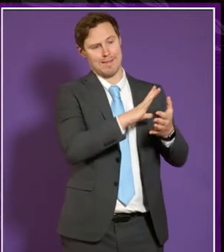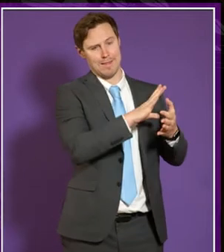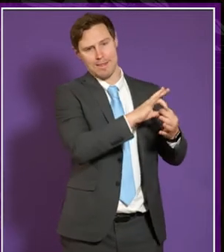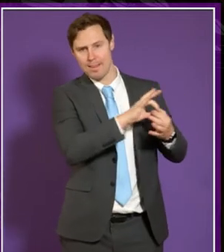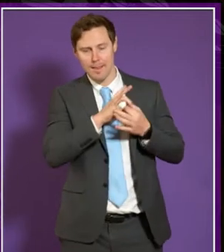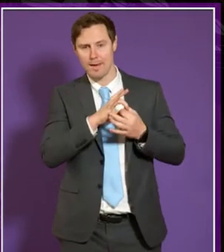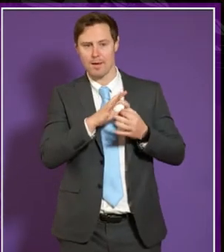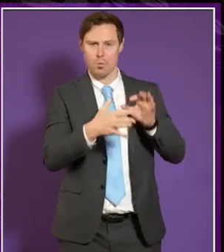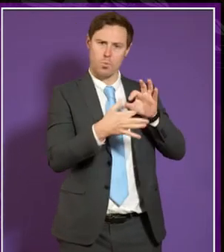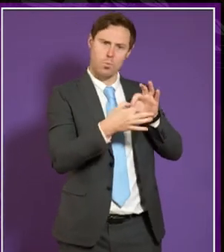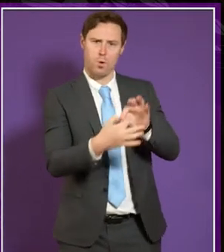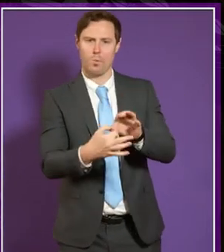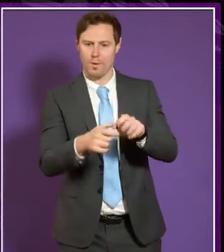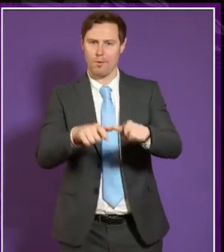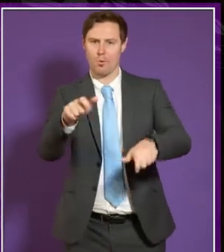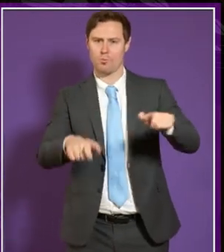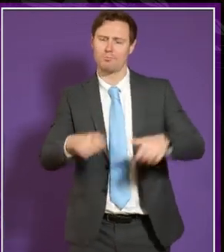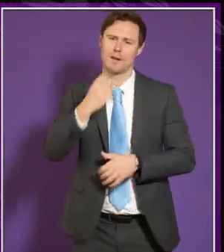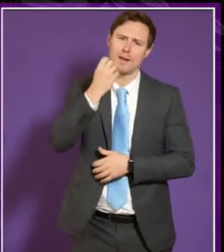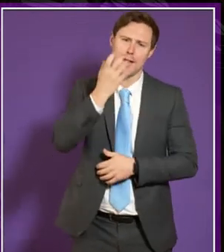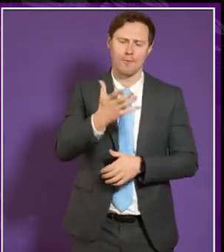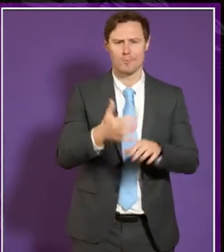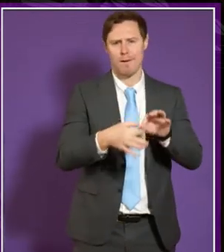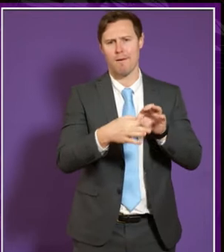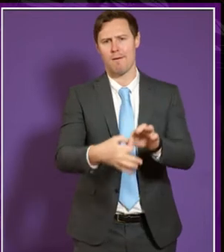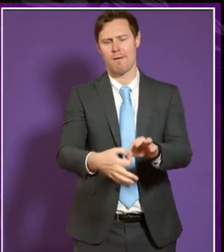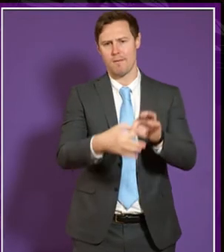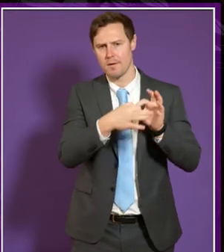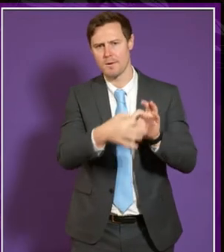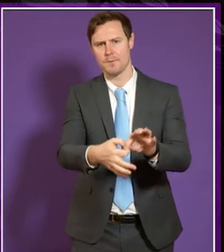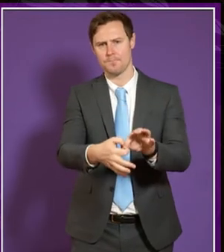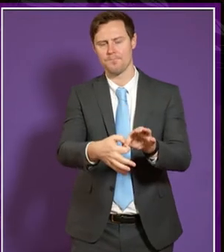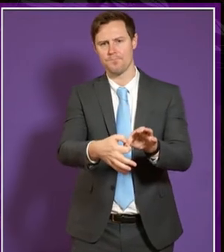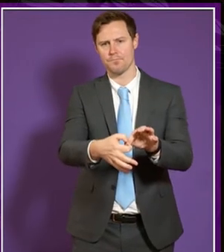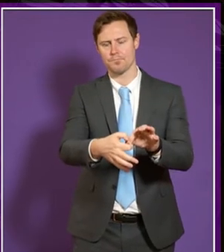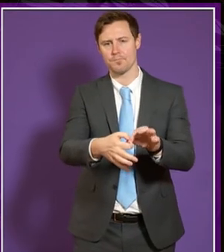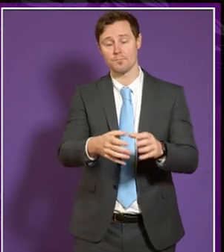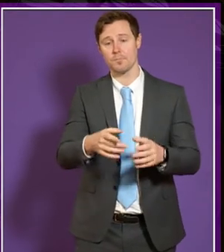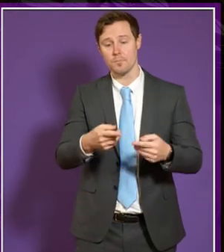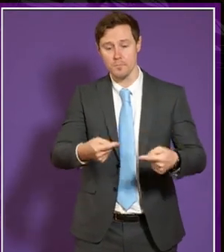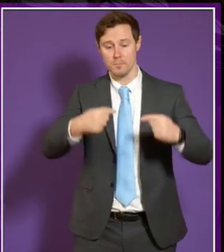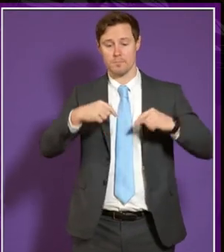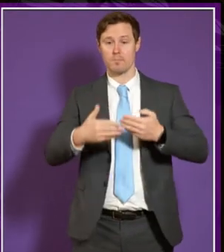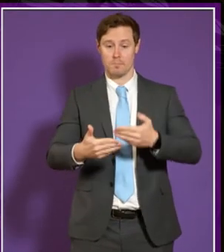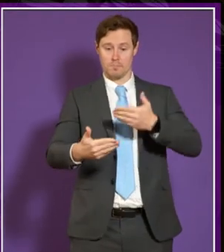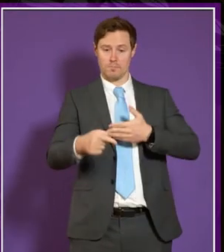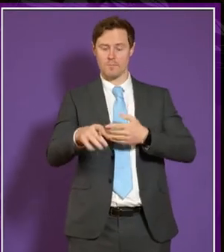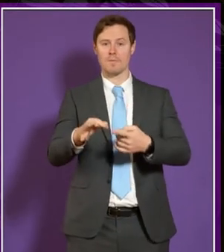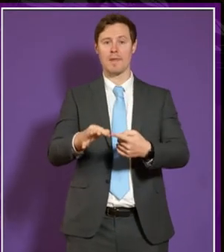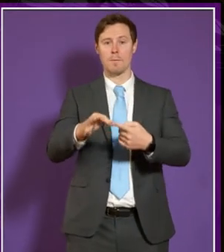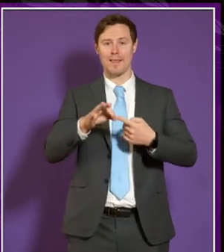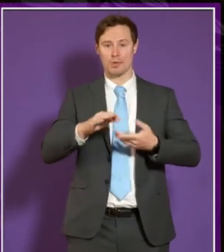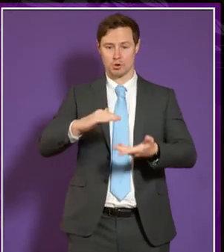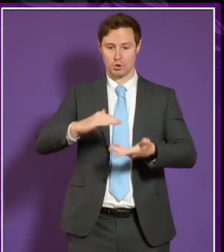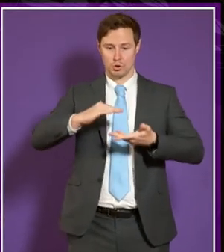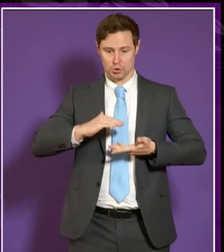working with students on a daily basis. We, at the application stage, are